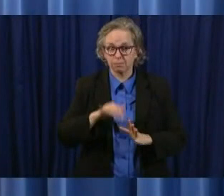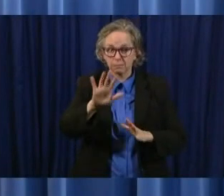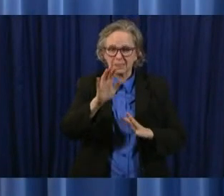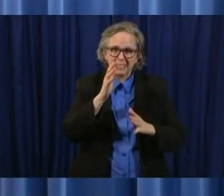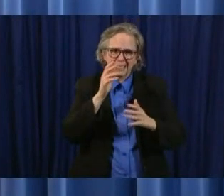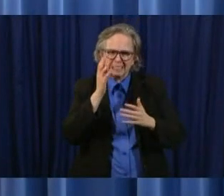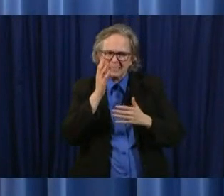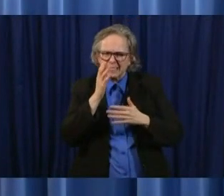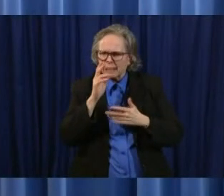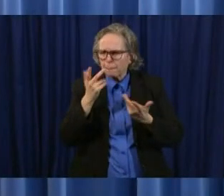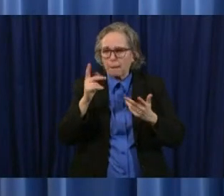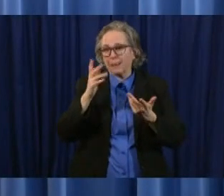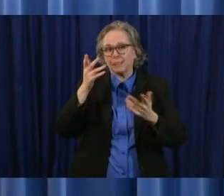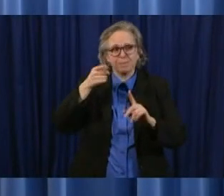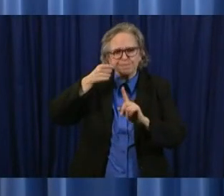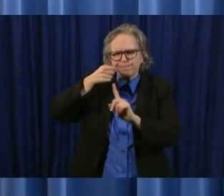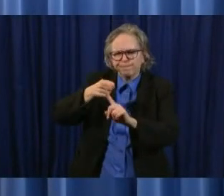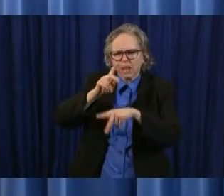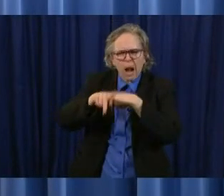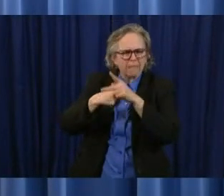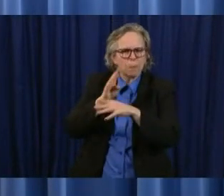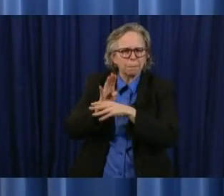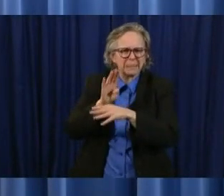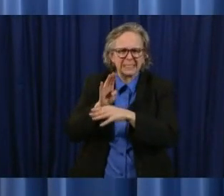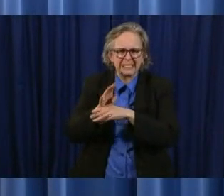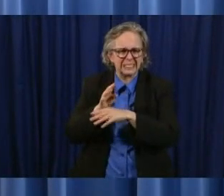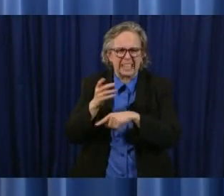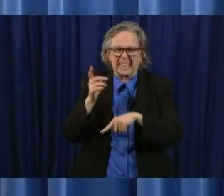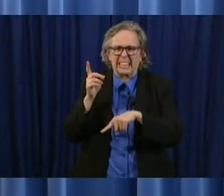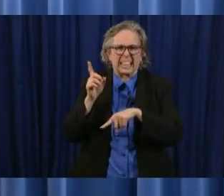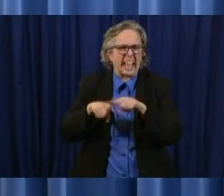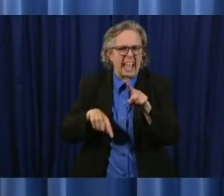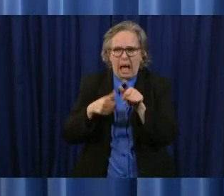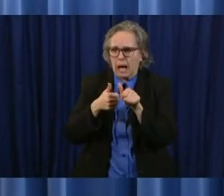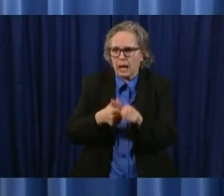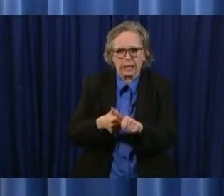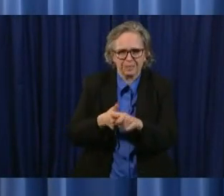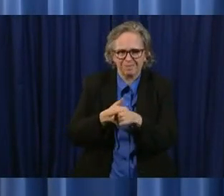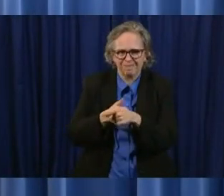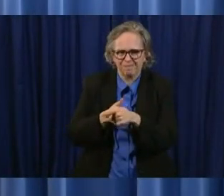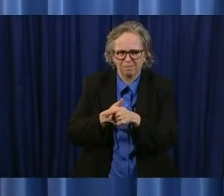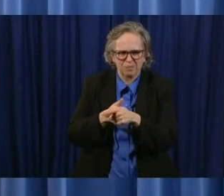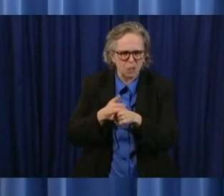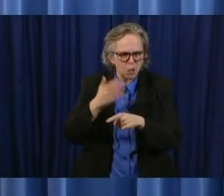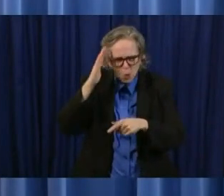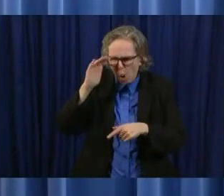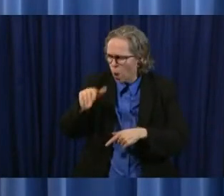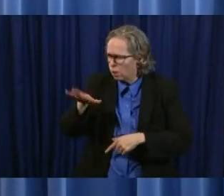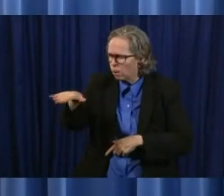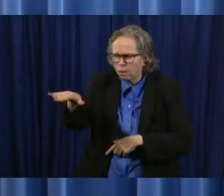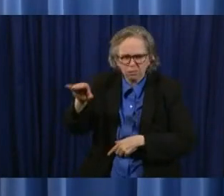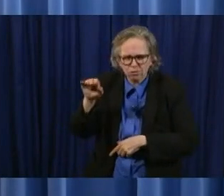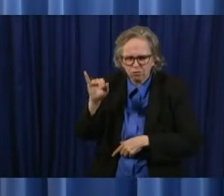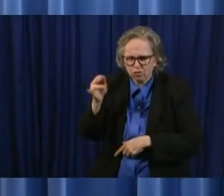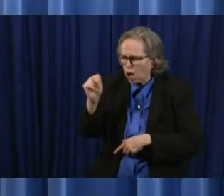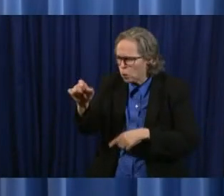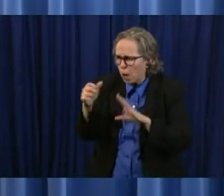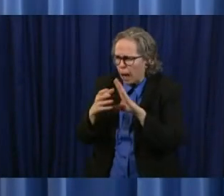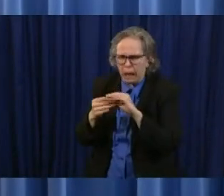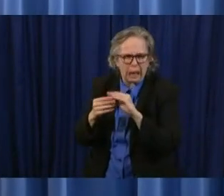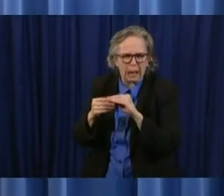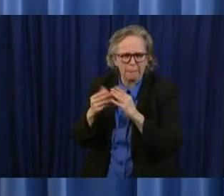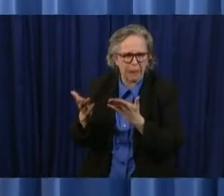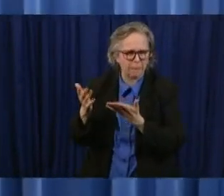that cannot comply with that i know john you had a conversation uh you might want to share with andy and